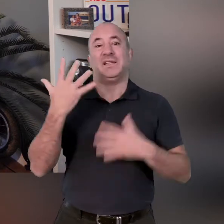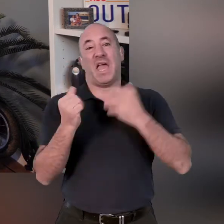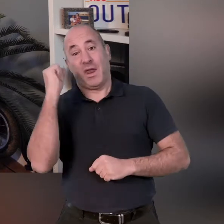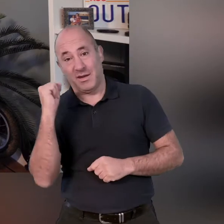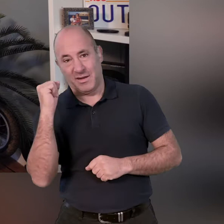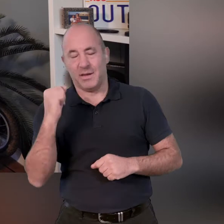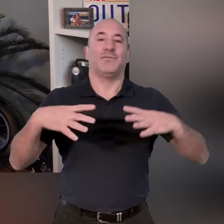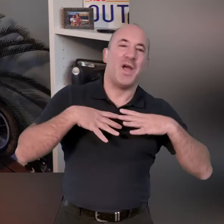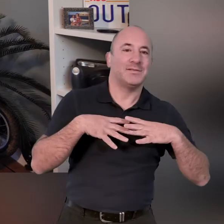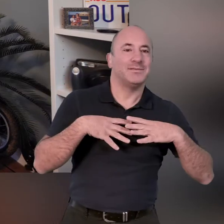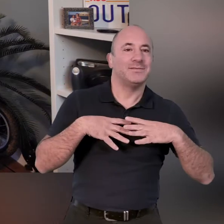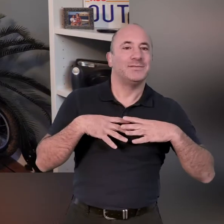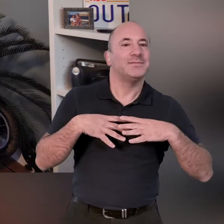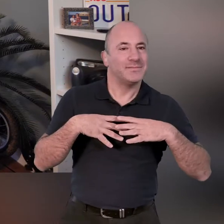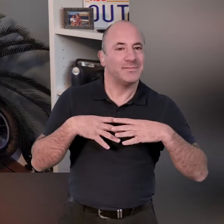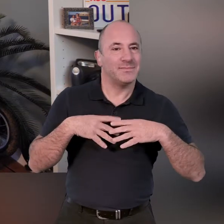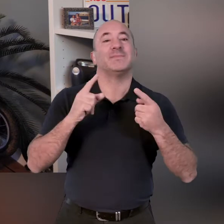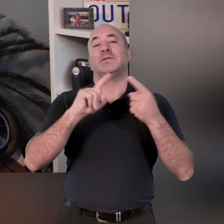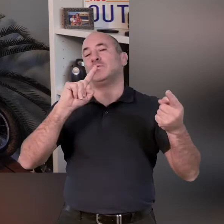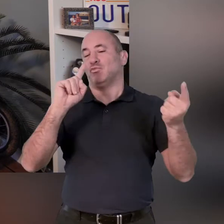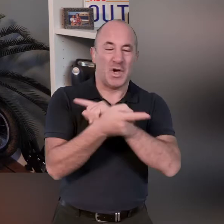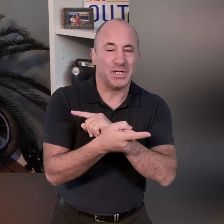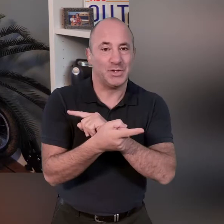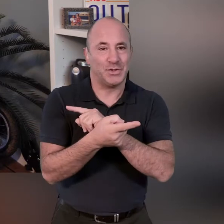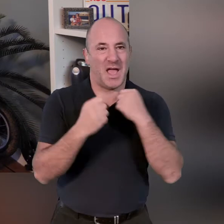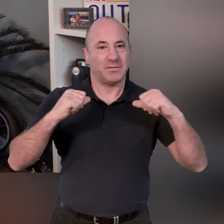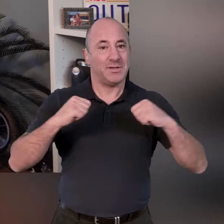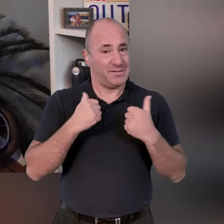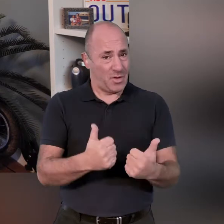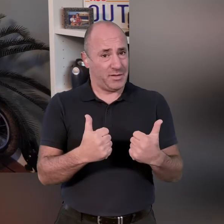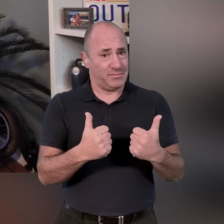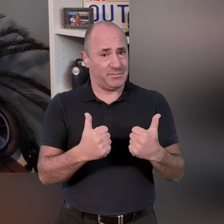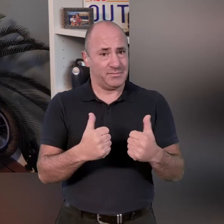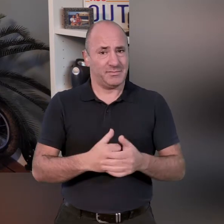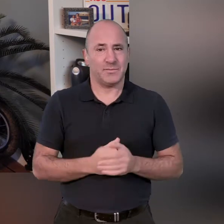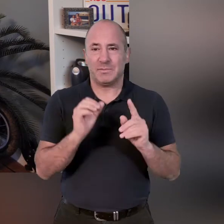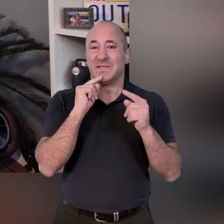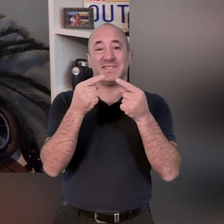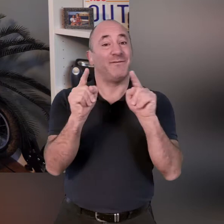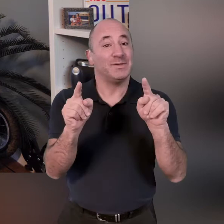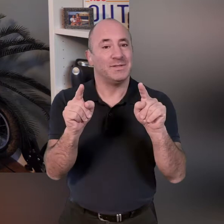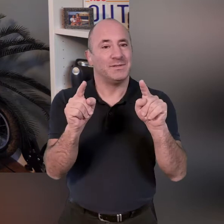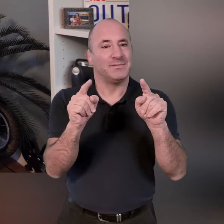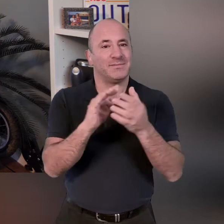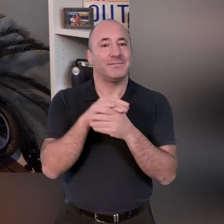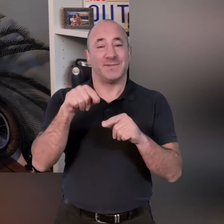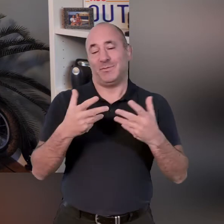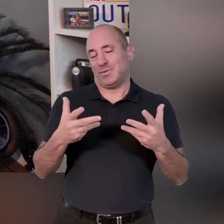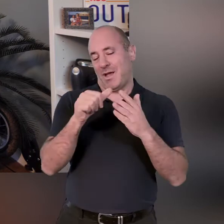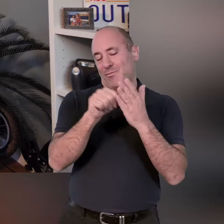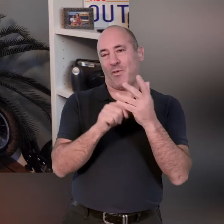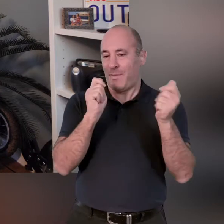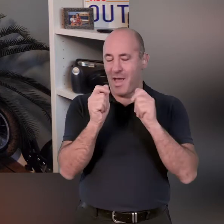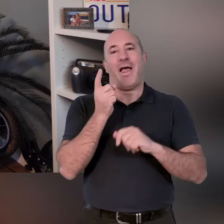reps 10 reps and then we're going to have a rest there and then we're going to change the exercises that we'll be doing okay and we're going to do a different one and